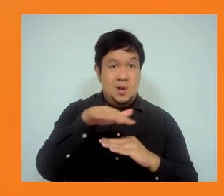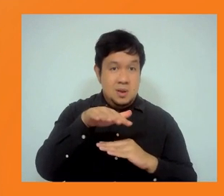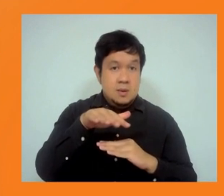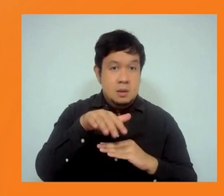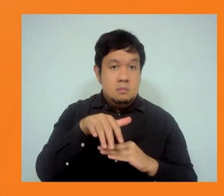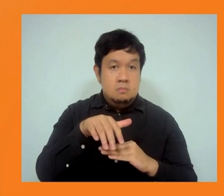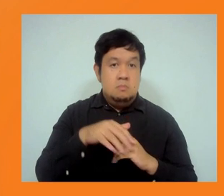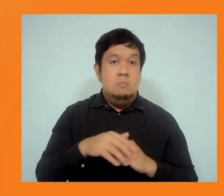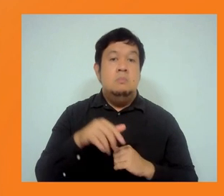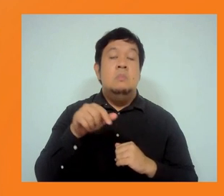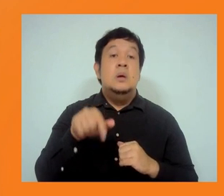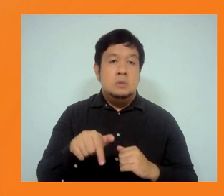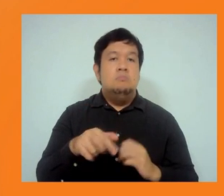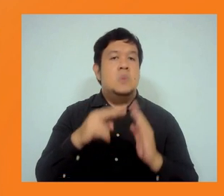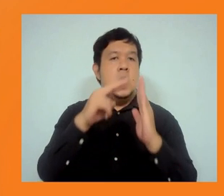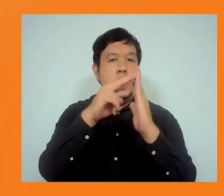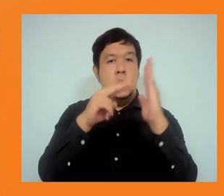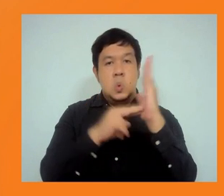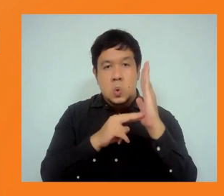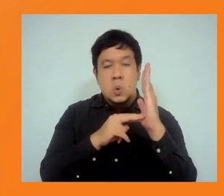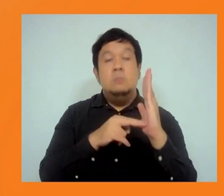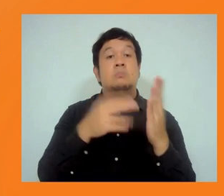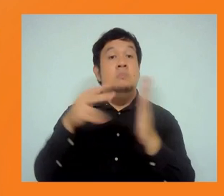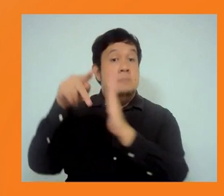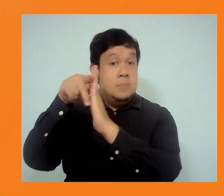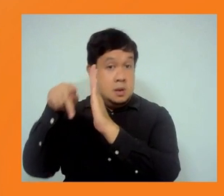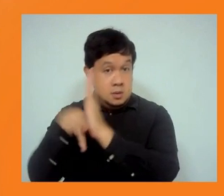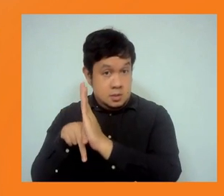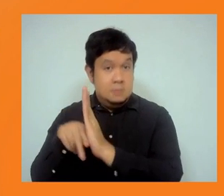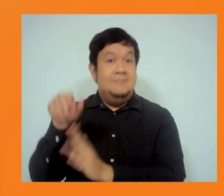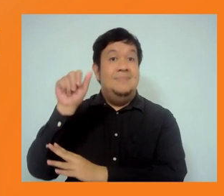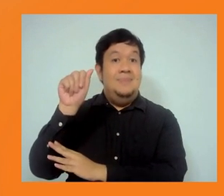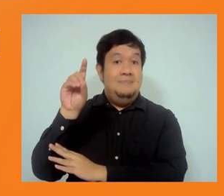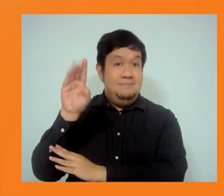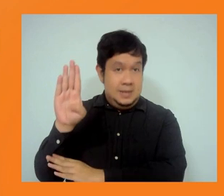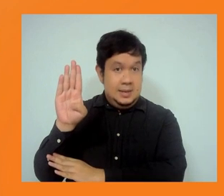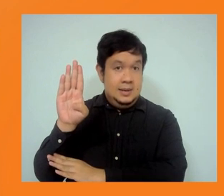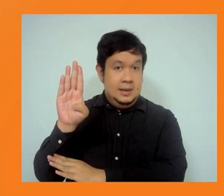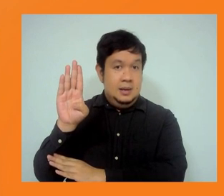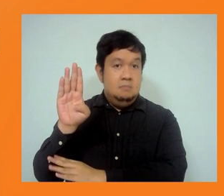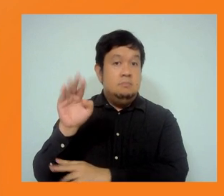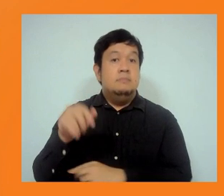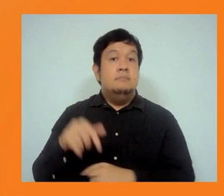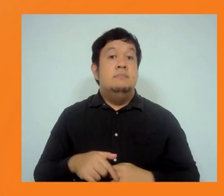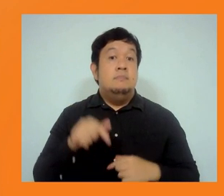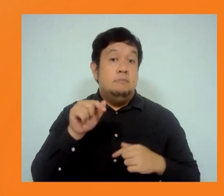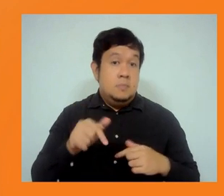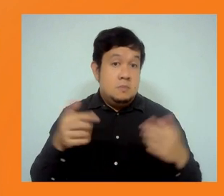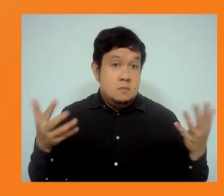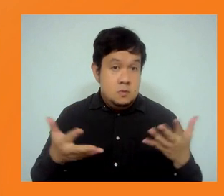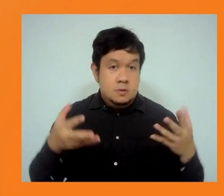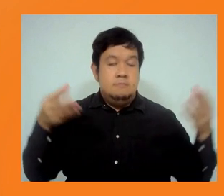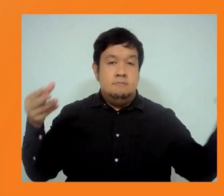the ADB or others. He provided an example of sort of a good practice where we are providing higher